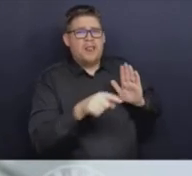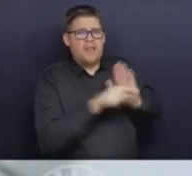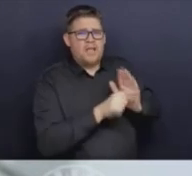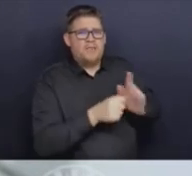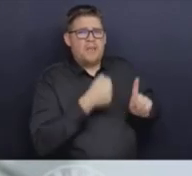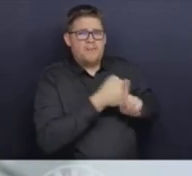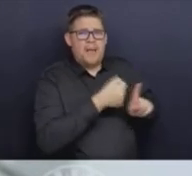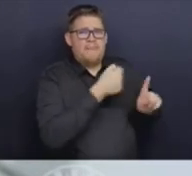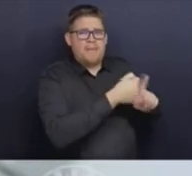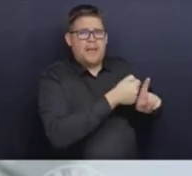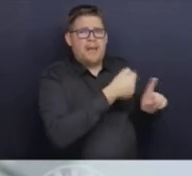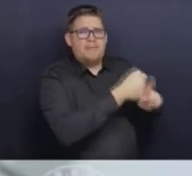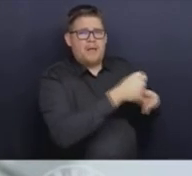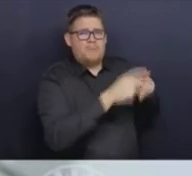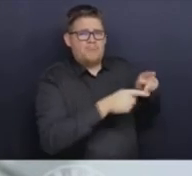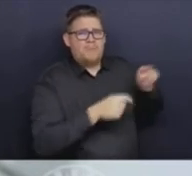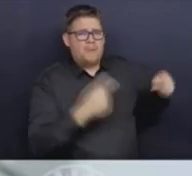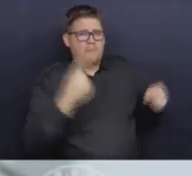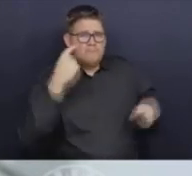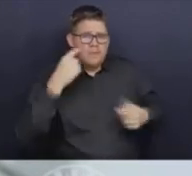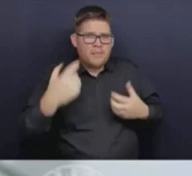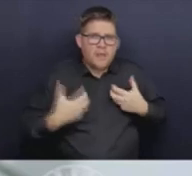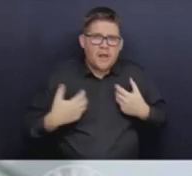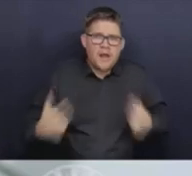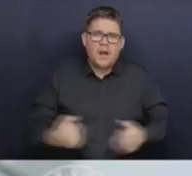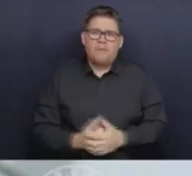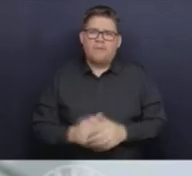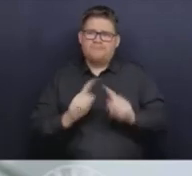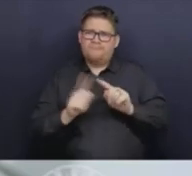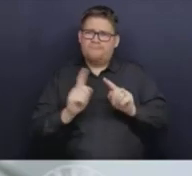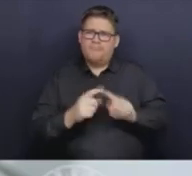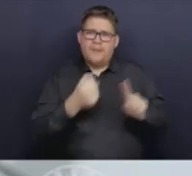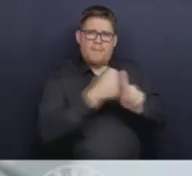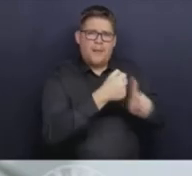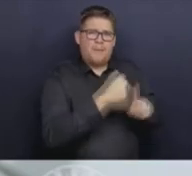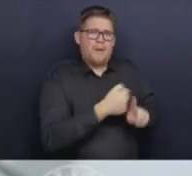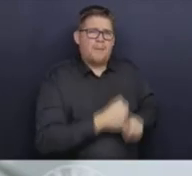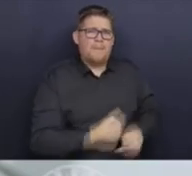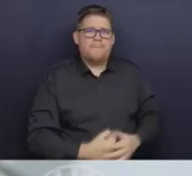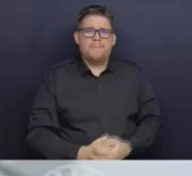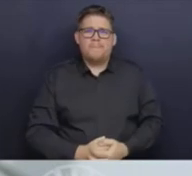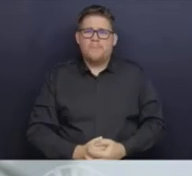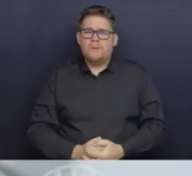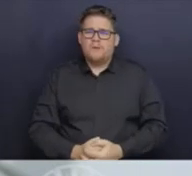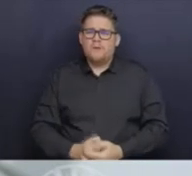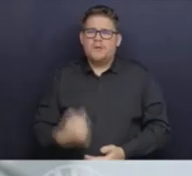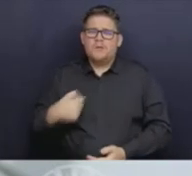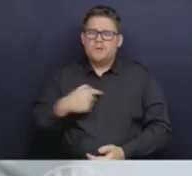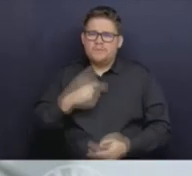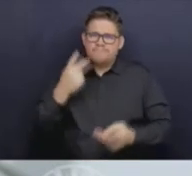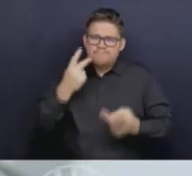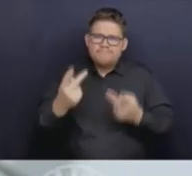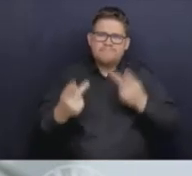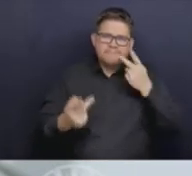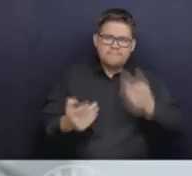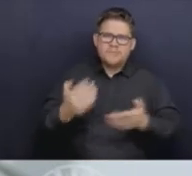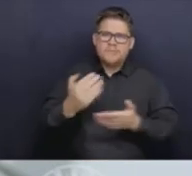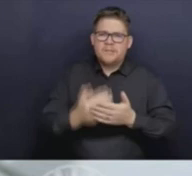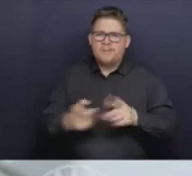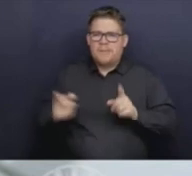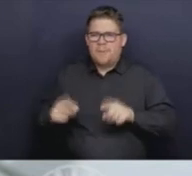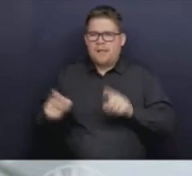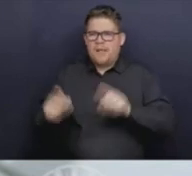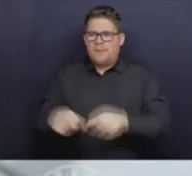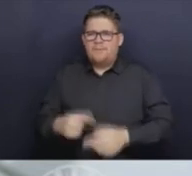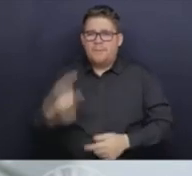uh, for a whole variety of reasons. And we saw some of that from the limited, um, closures that we had in place here, mental health,